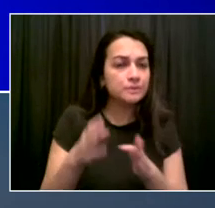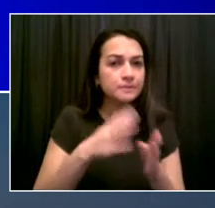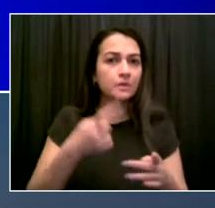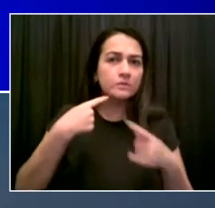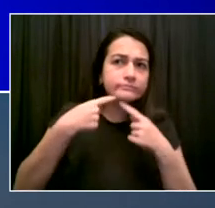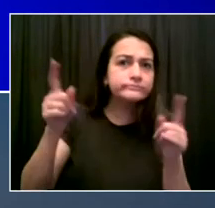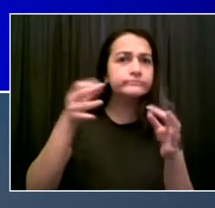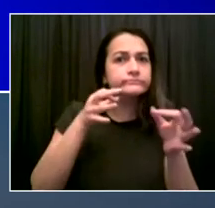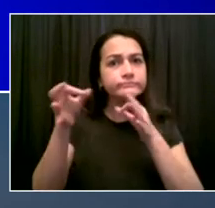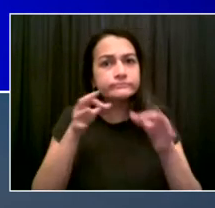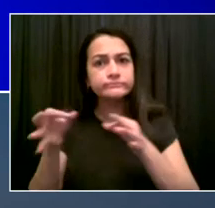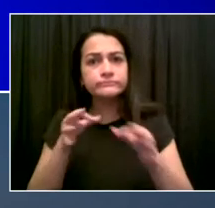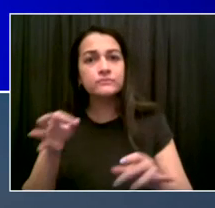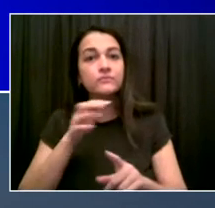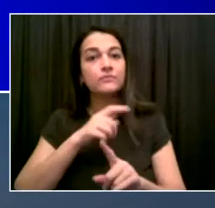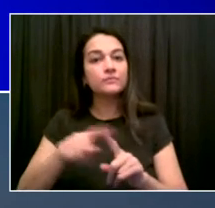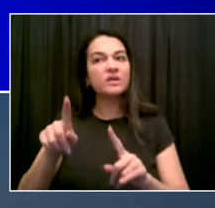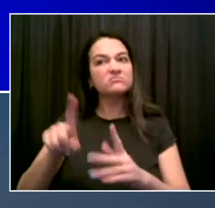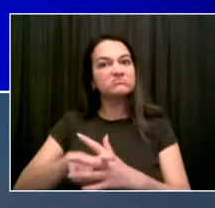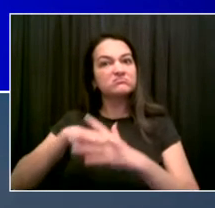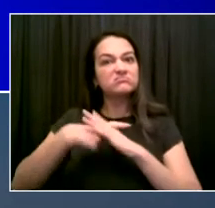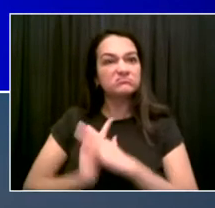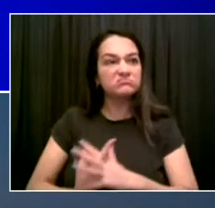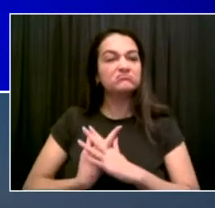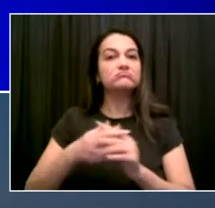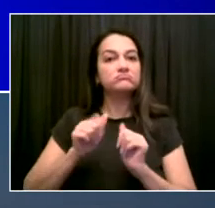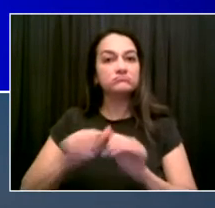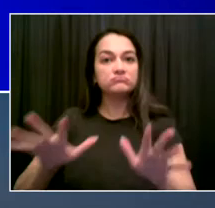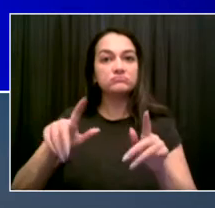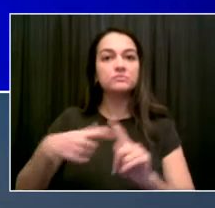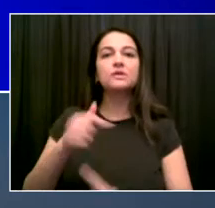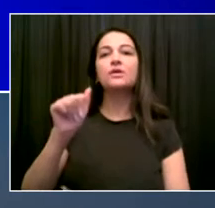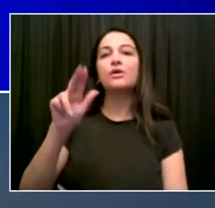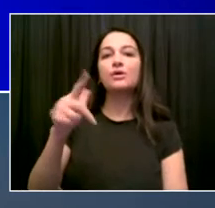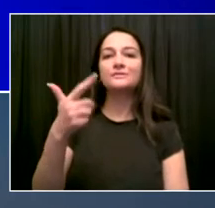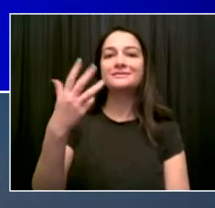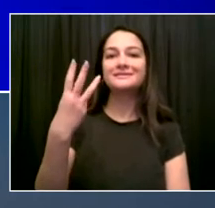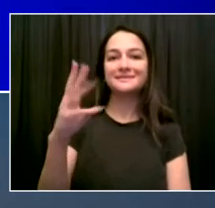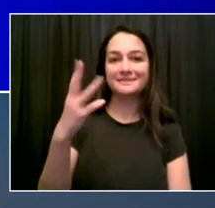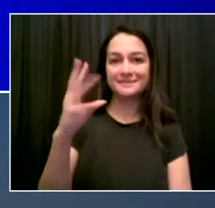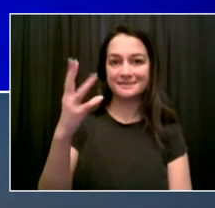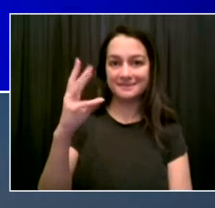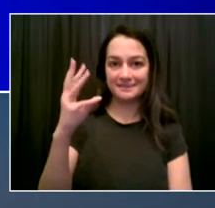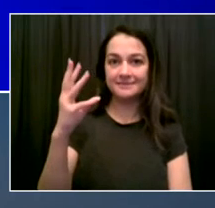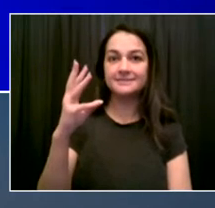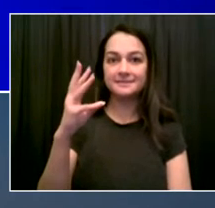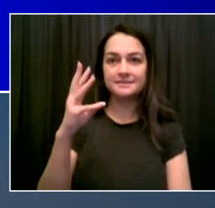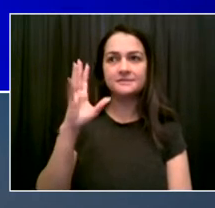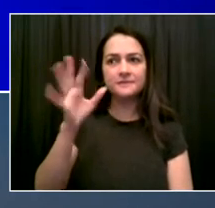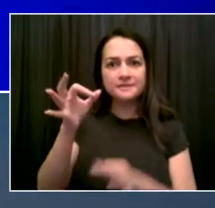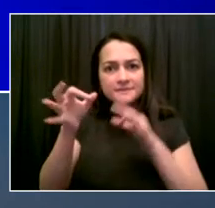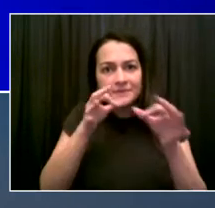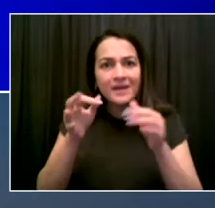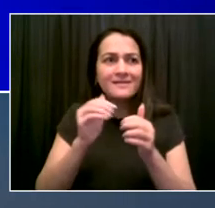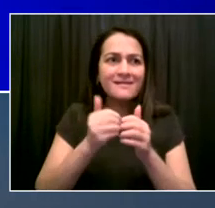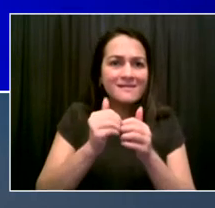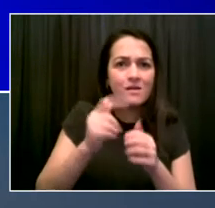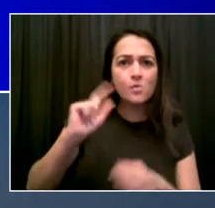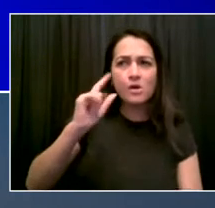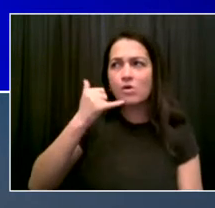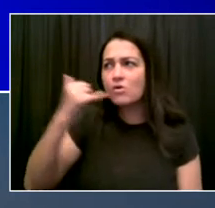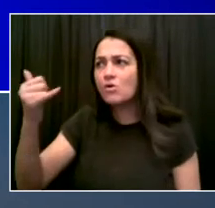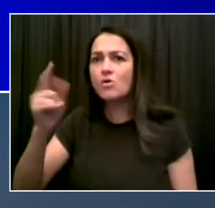questions and concerns, making sure everyone understands the new approach. And then on September 13th, during that week, we'll